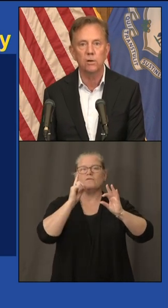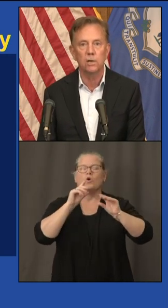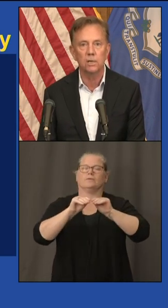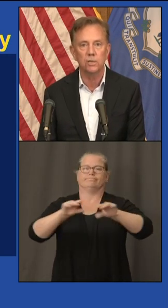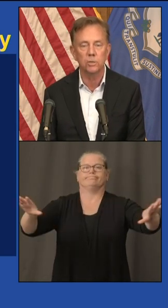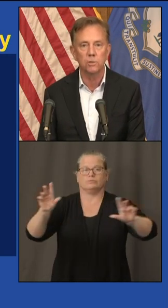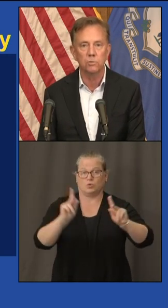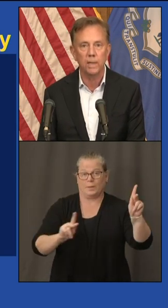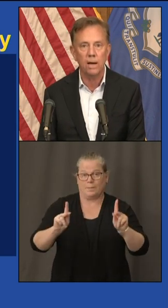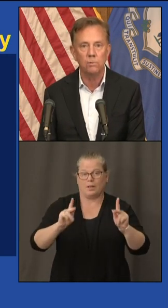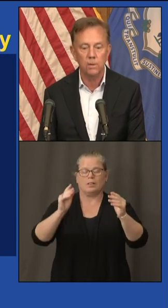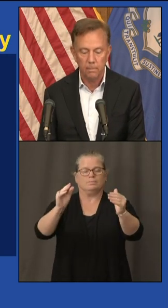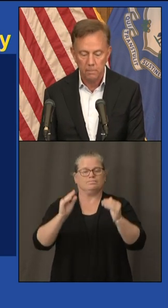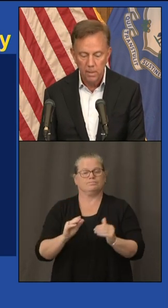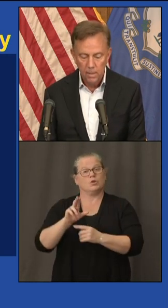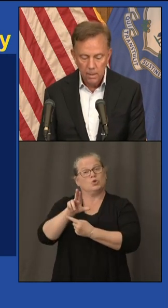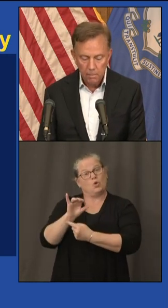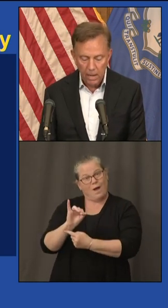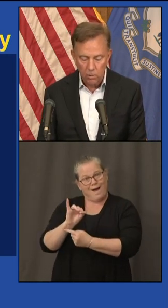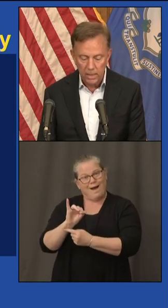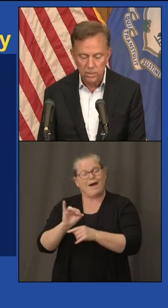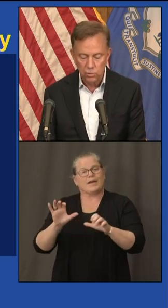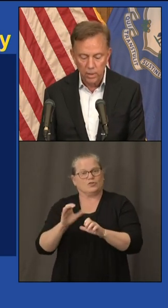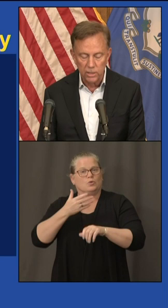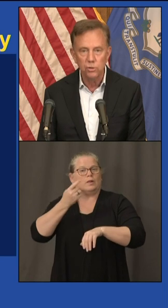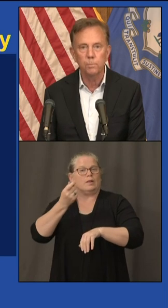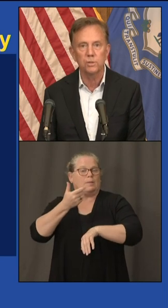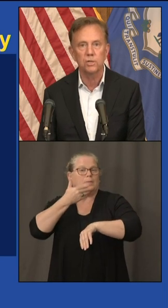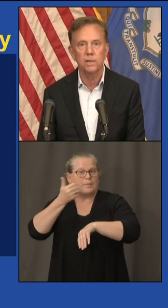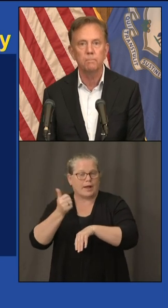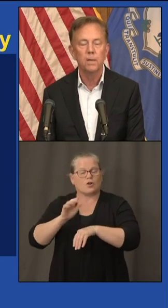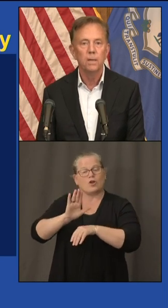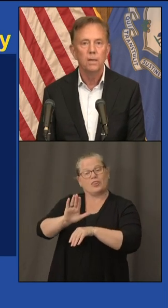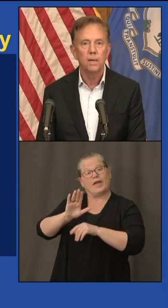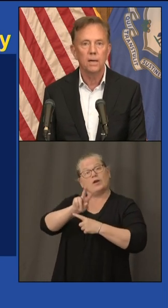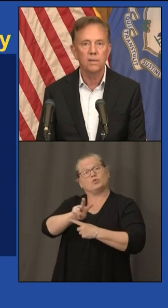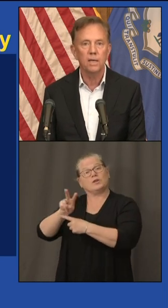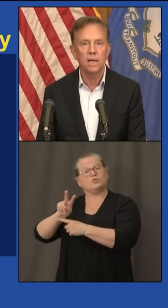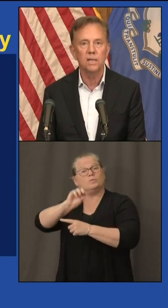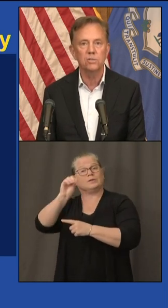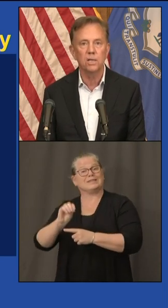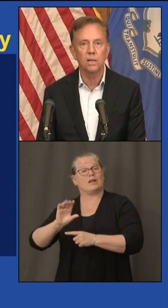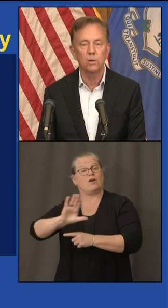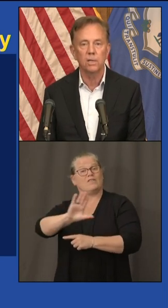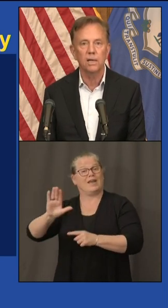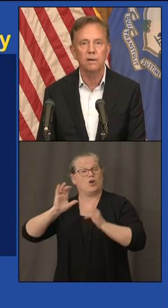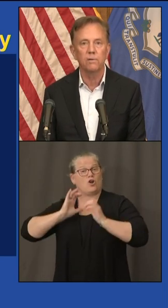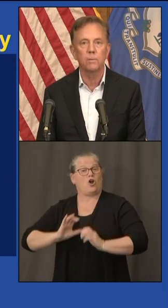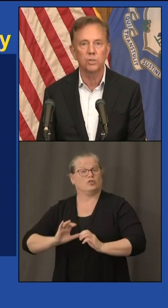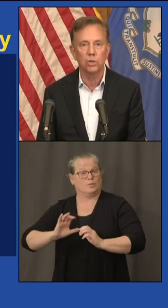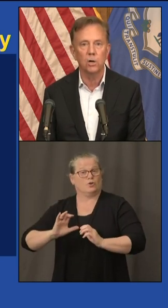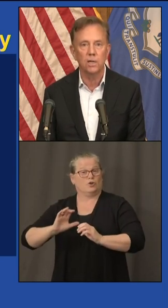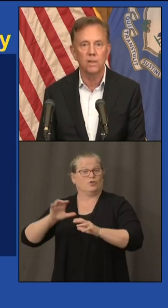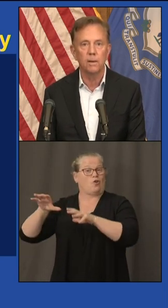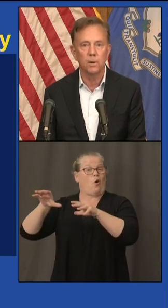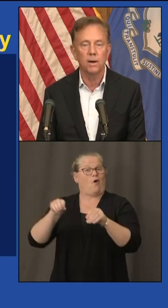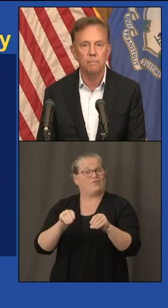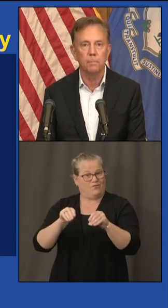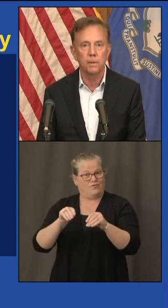a much lower percentage of their uh customers without um power that's 22 percent and i think katie said they look to have the